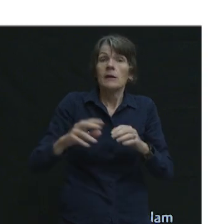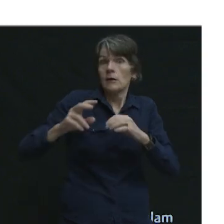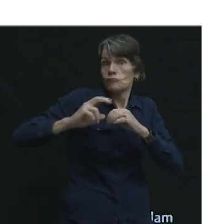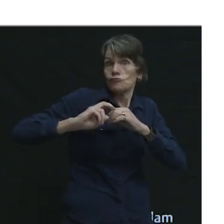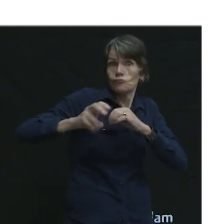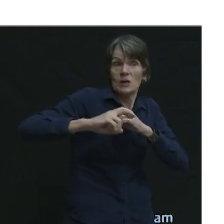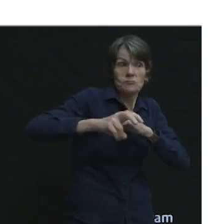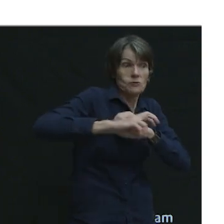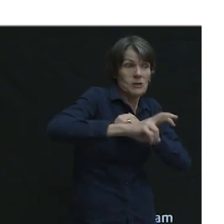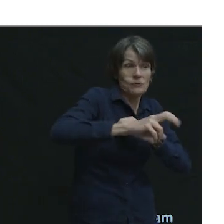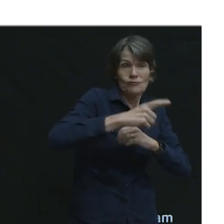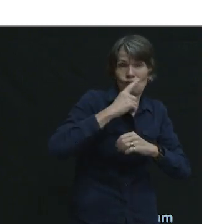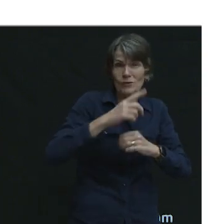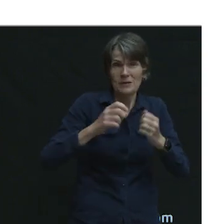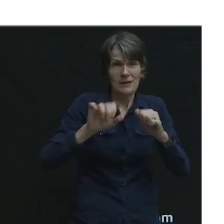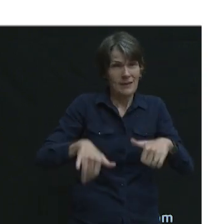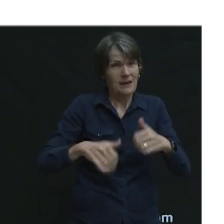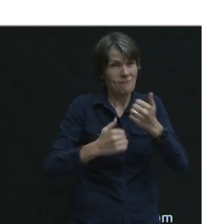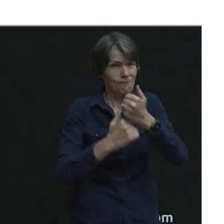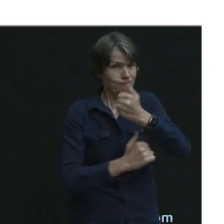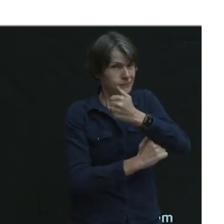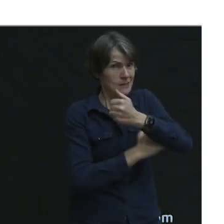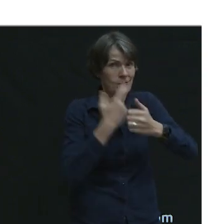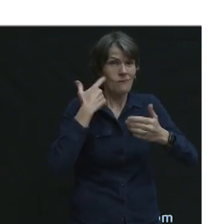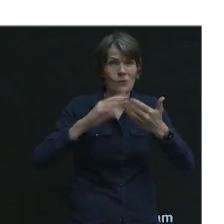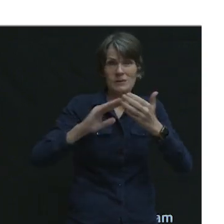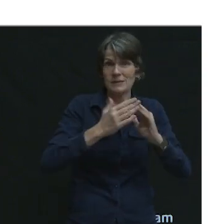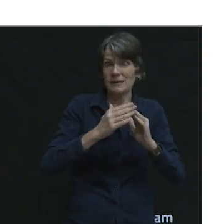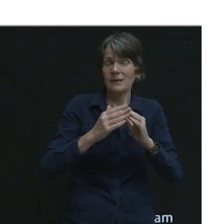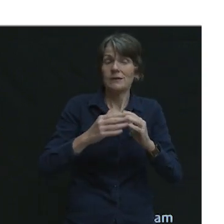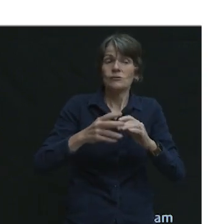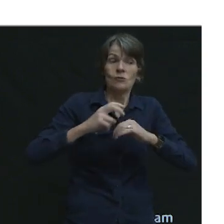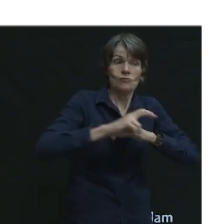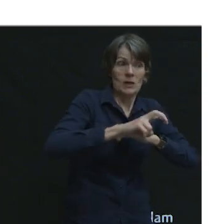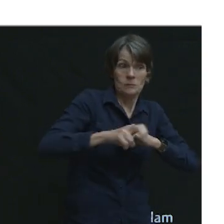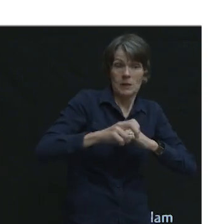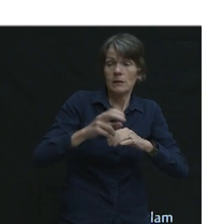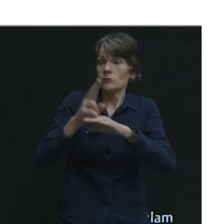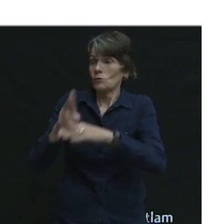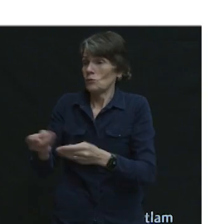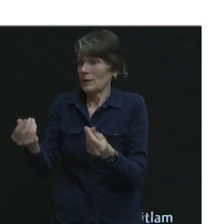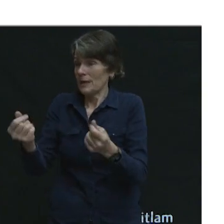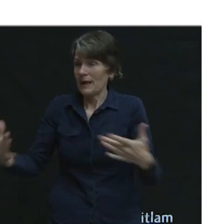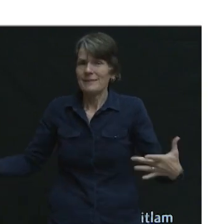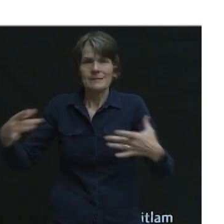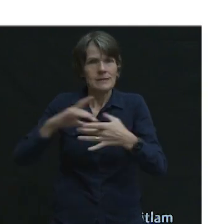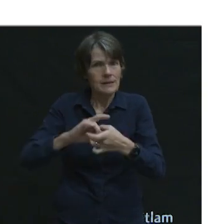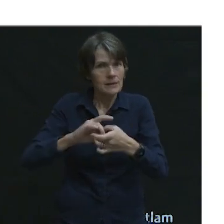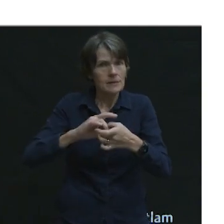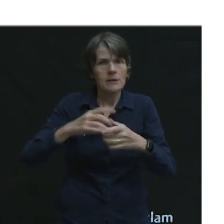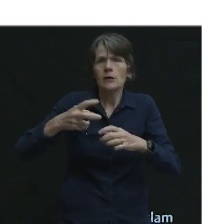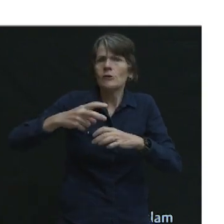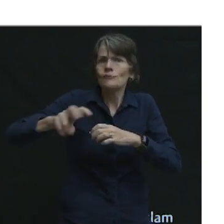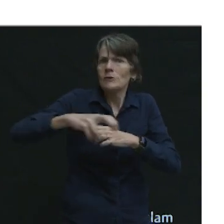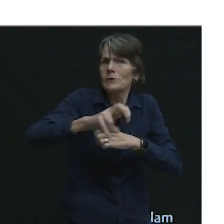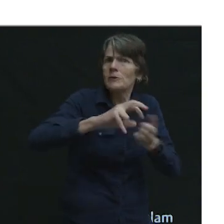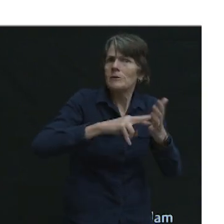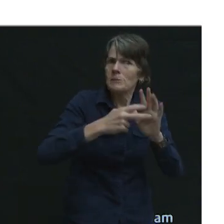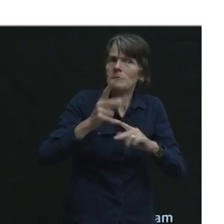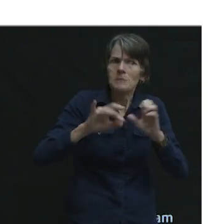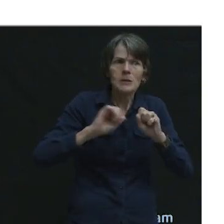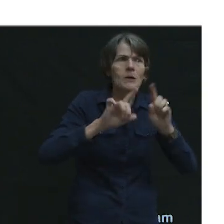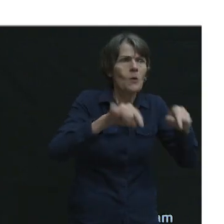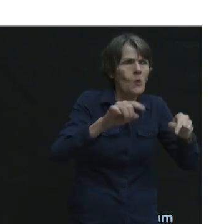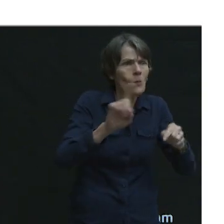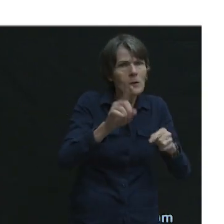really the backbone of the city. So transportation and land use are integrated. And it's transportation that lets people get to the places they want to